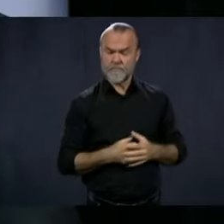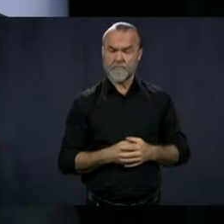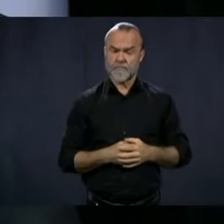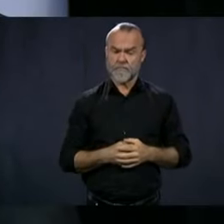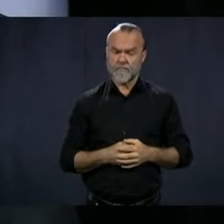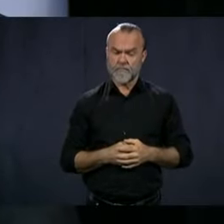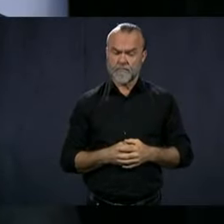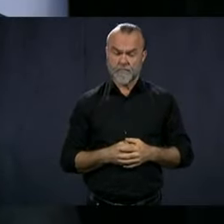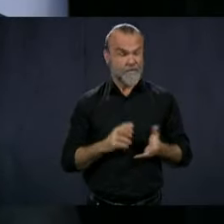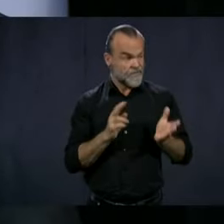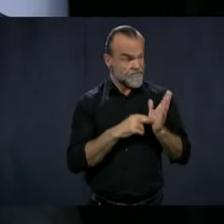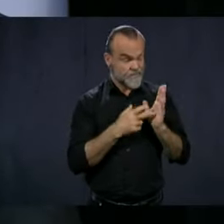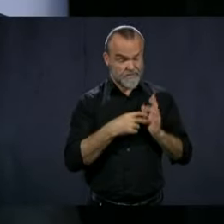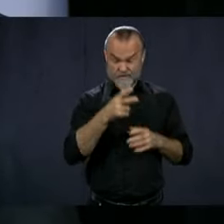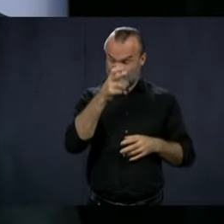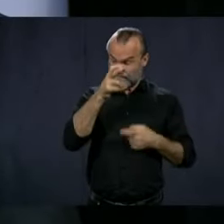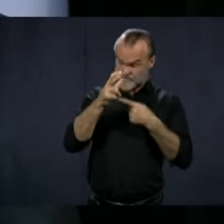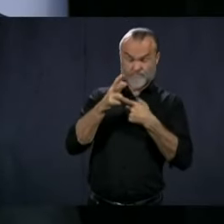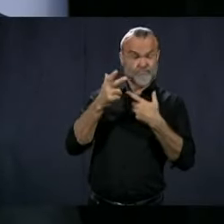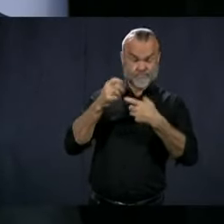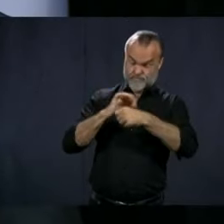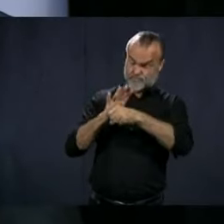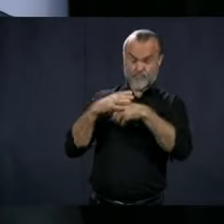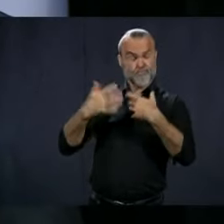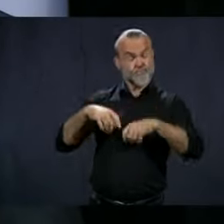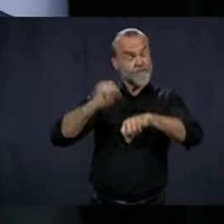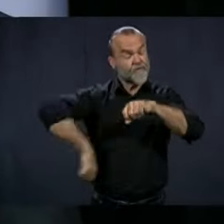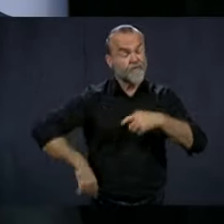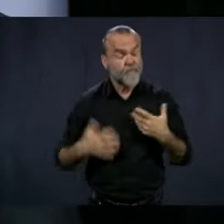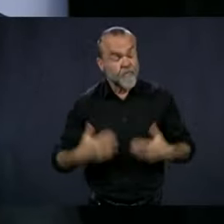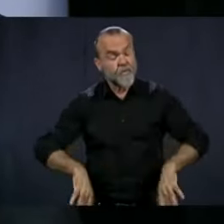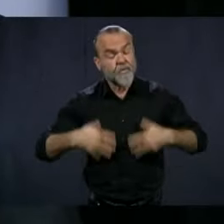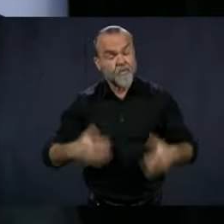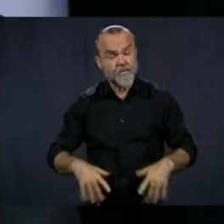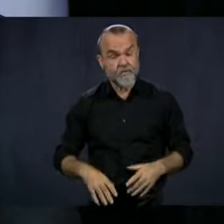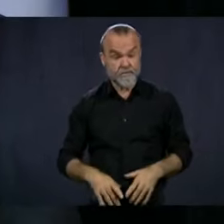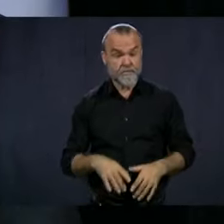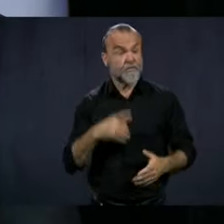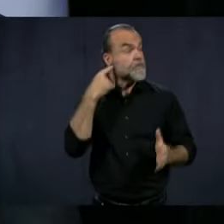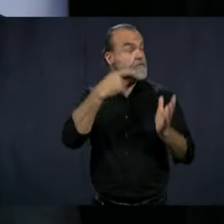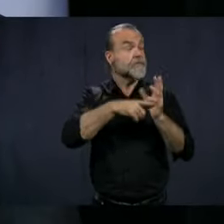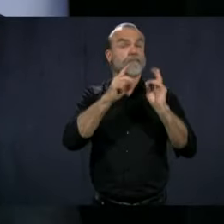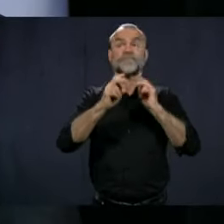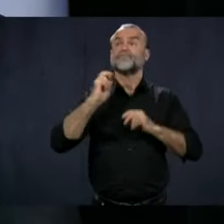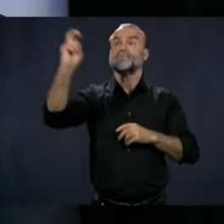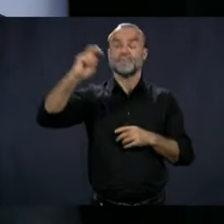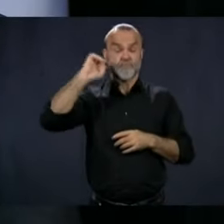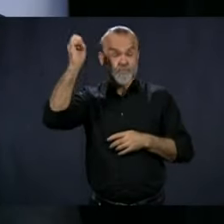very tough. And people who travel, especially to Europe, they were hurt a lot.